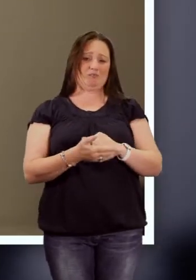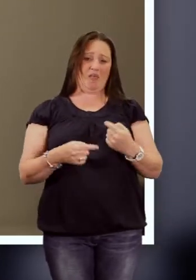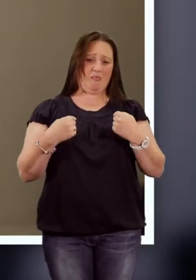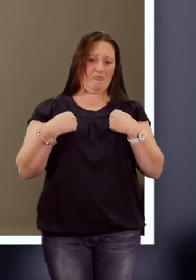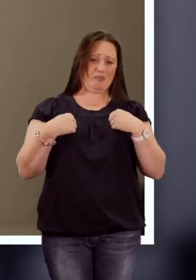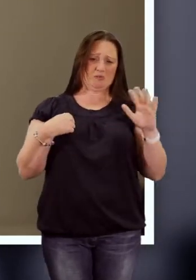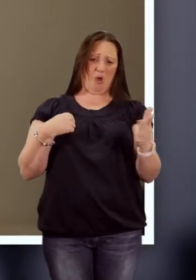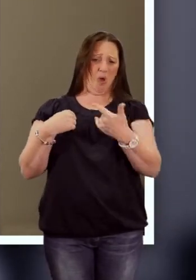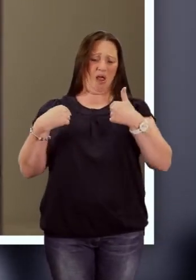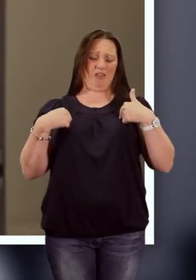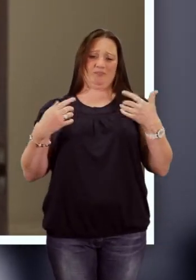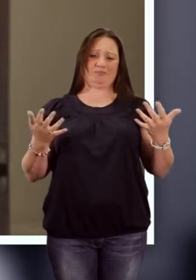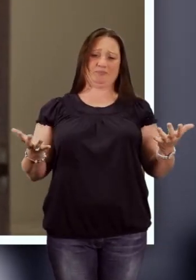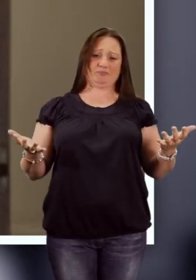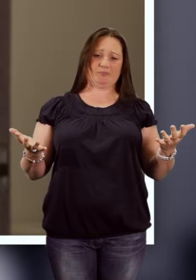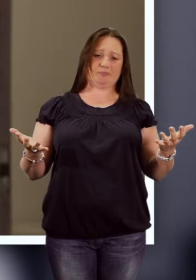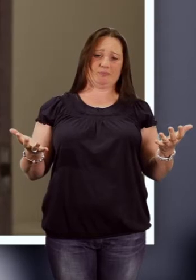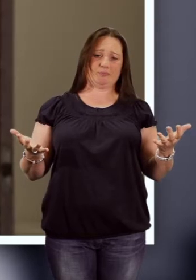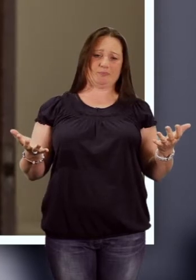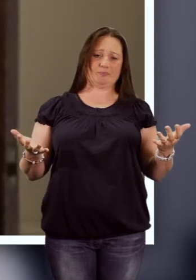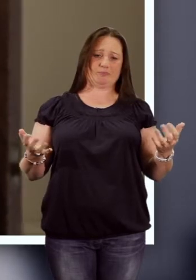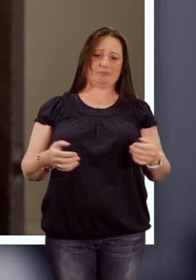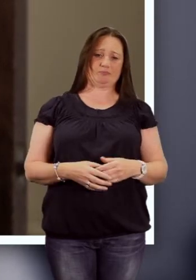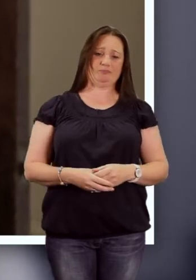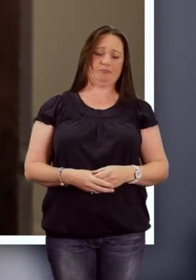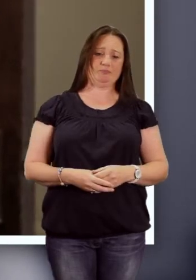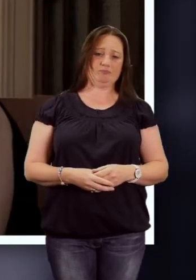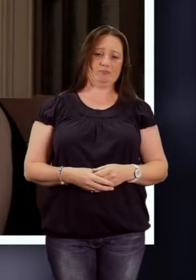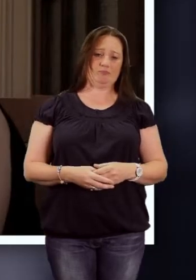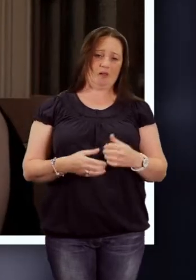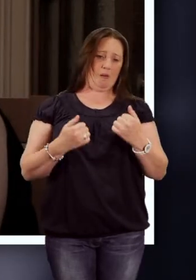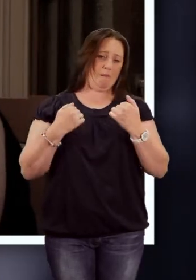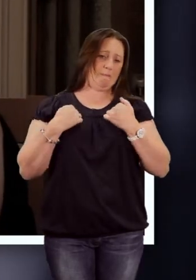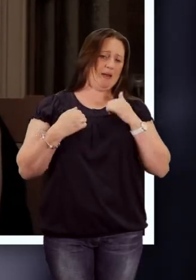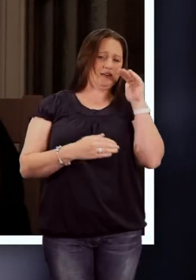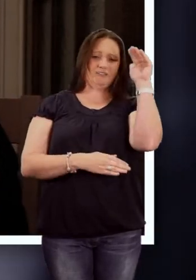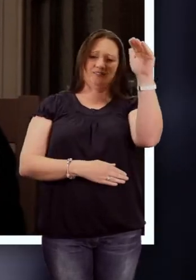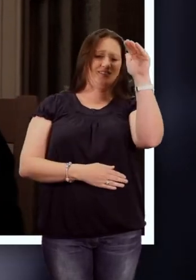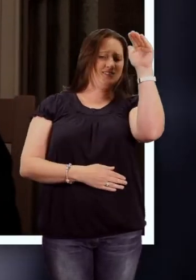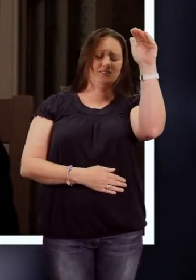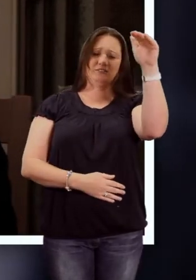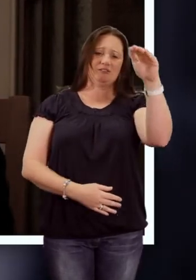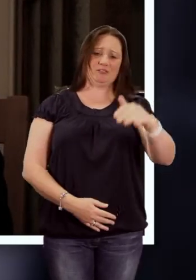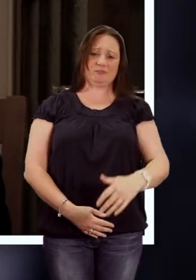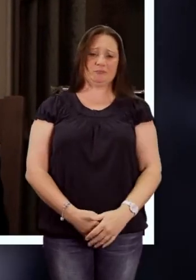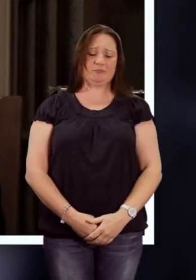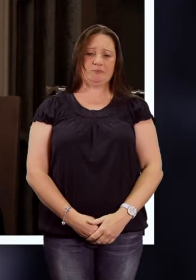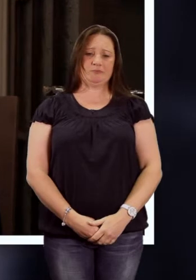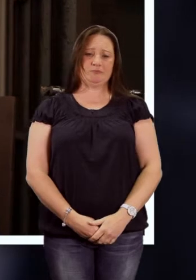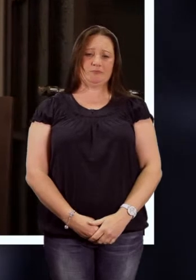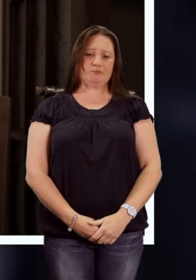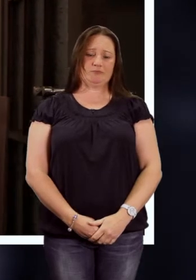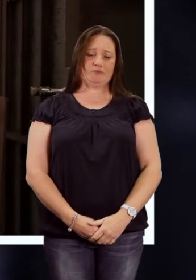this all I am? This is not my